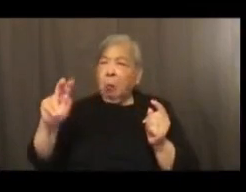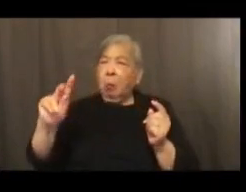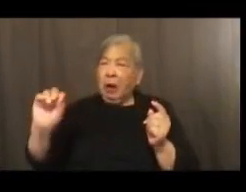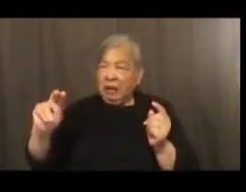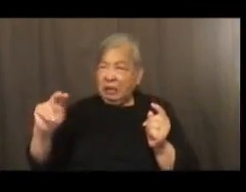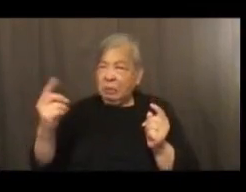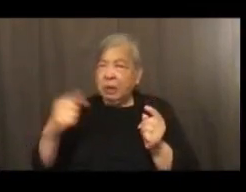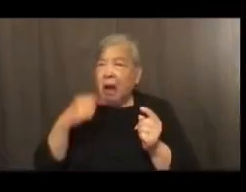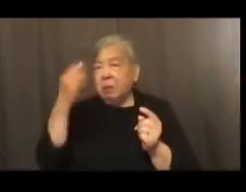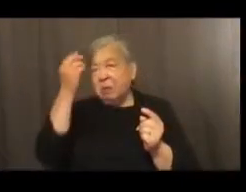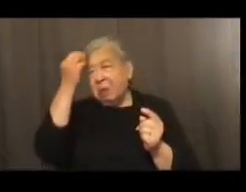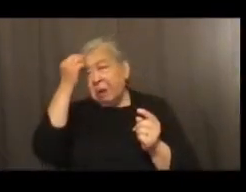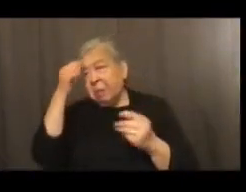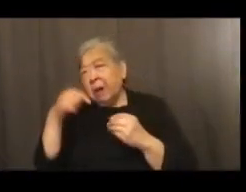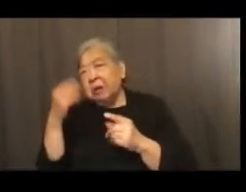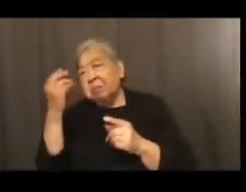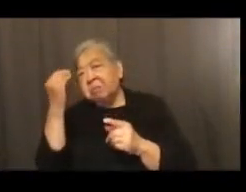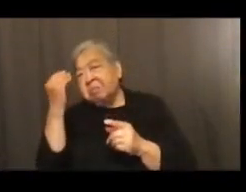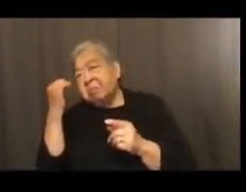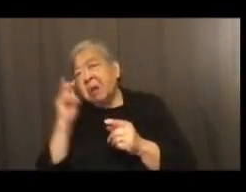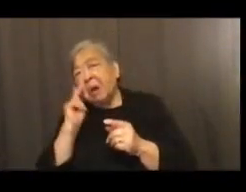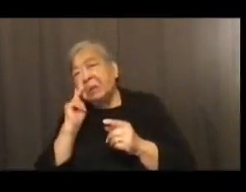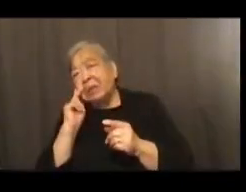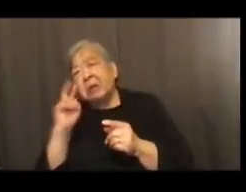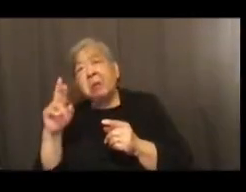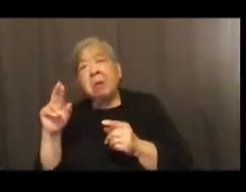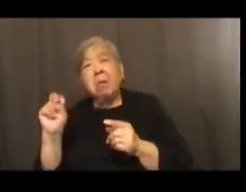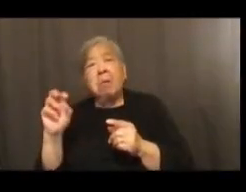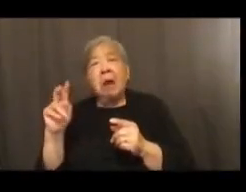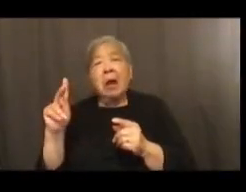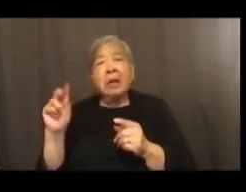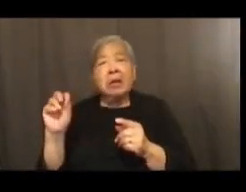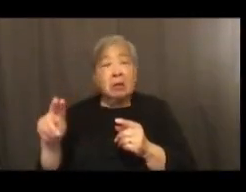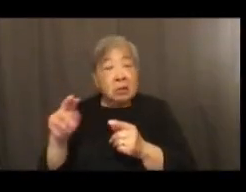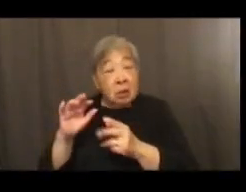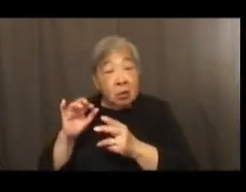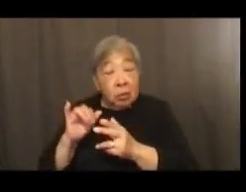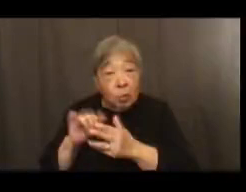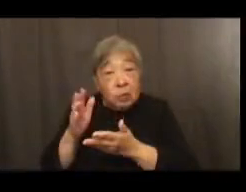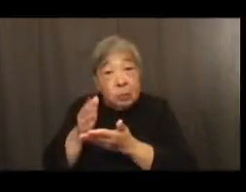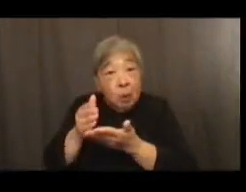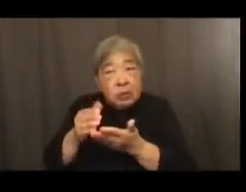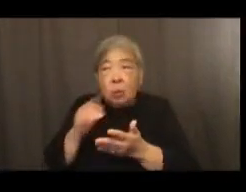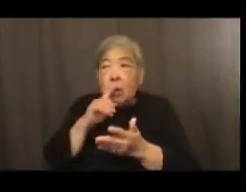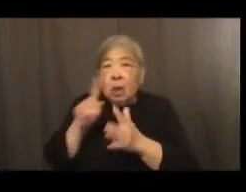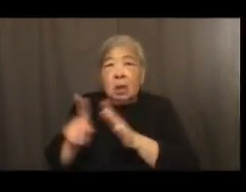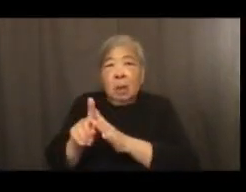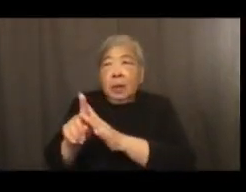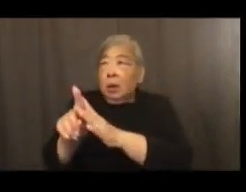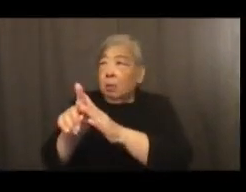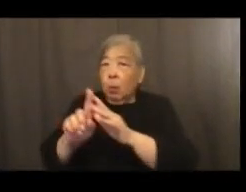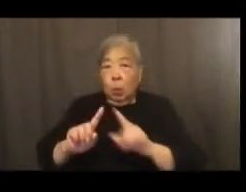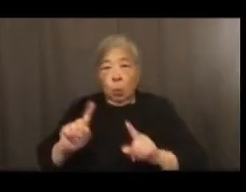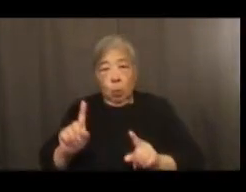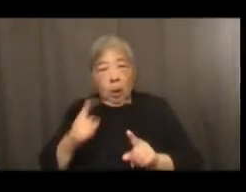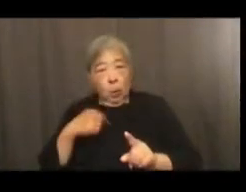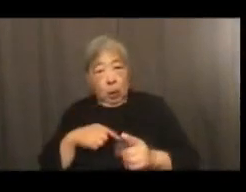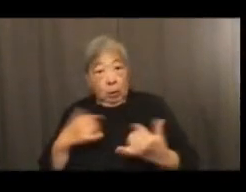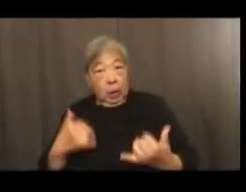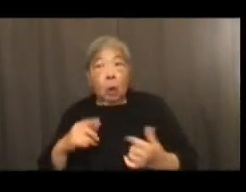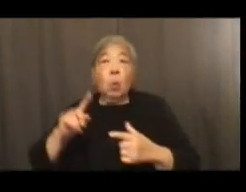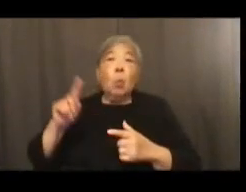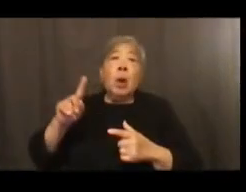And also to see. And so those aspects are really coursing through, I think, where we are at now and where we can be in the future.